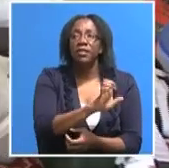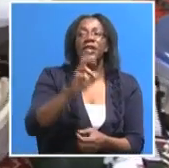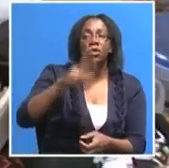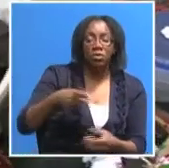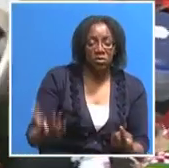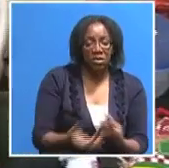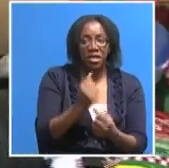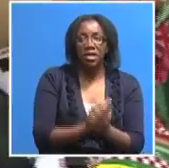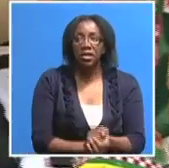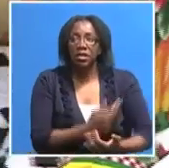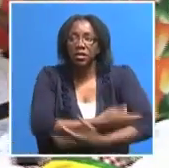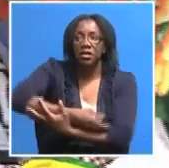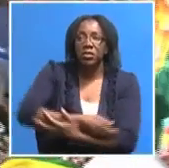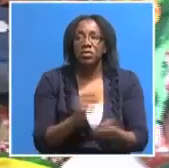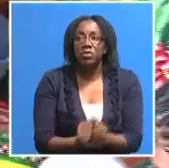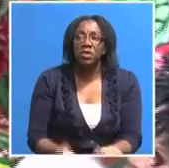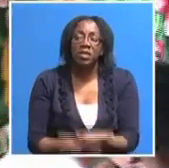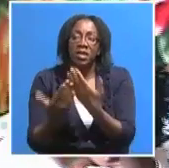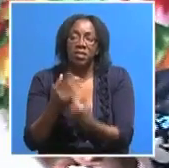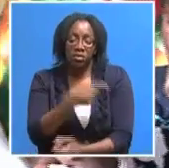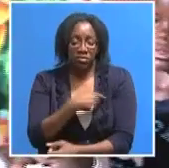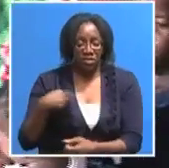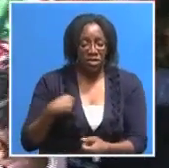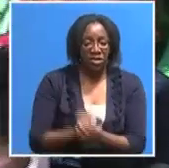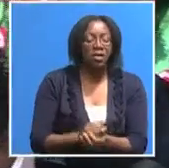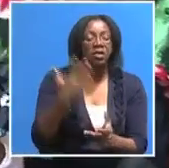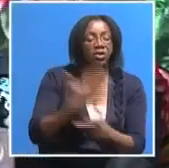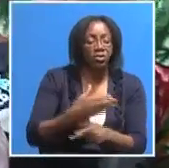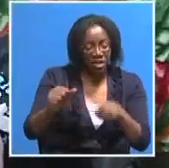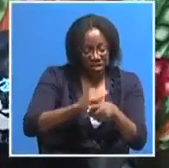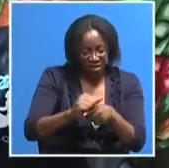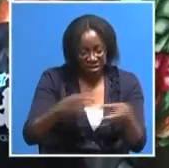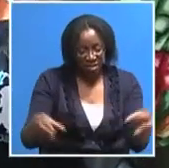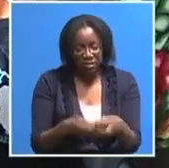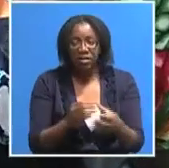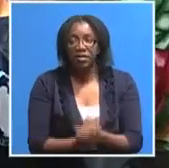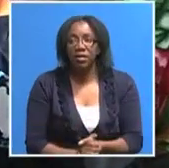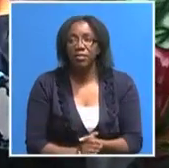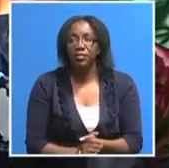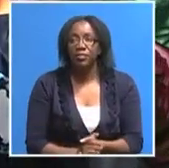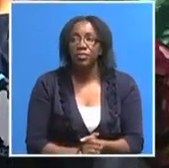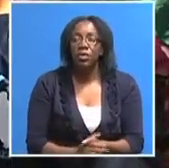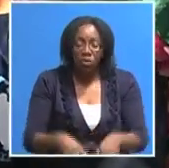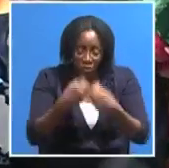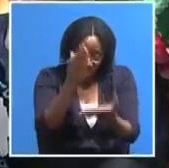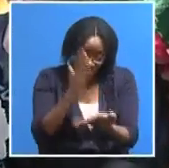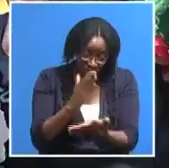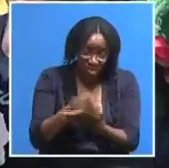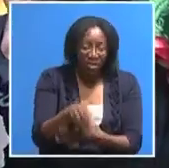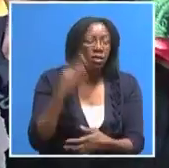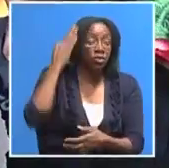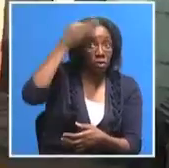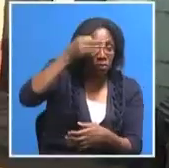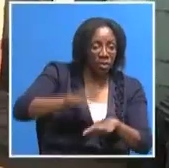with the help of Gender Youth Training Center, a sure sign to mothers like Vihonga that there is hope and solutions